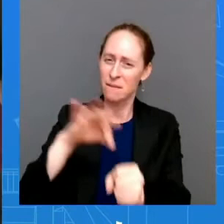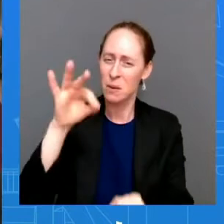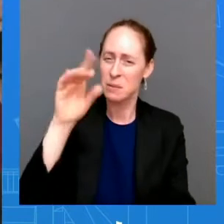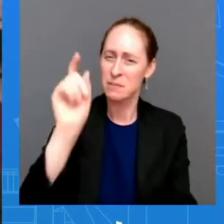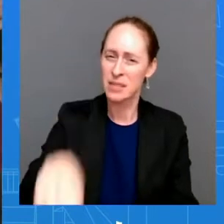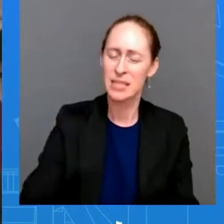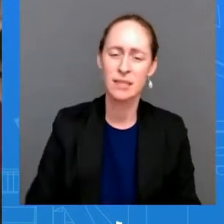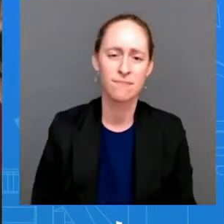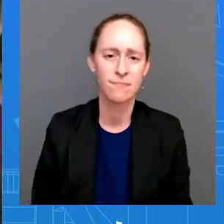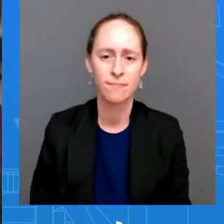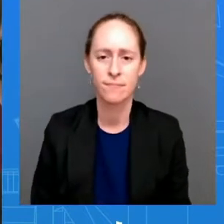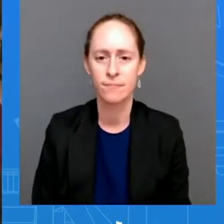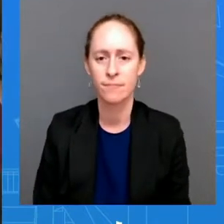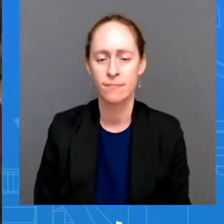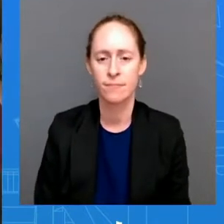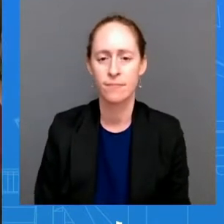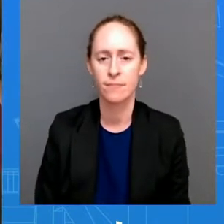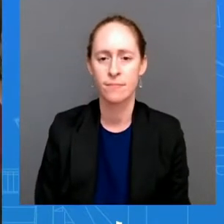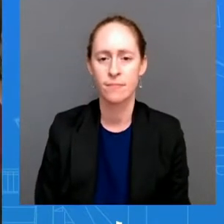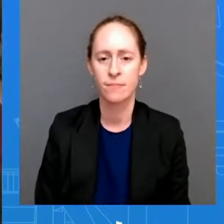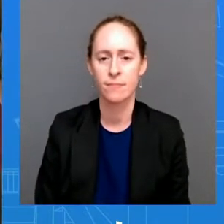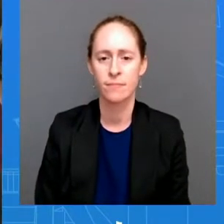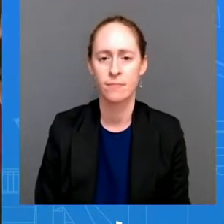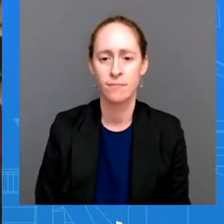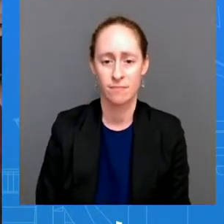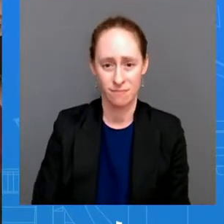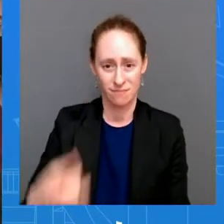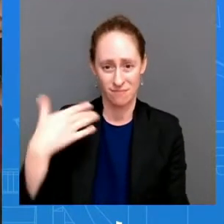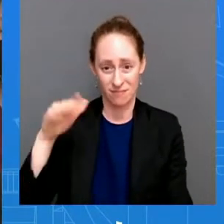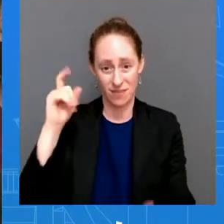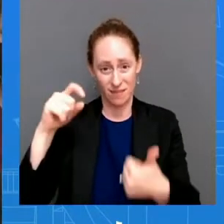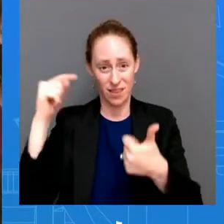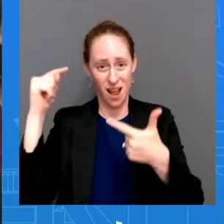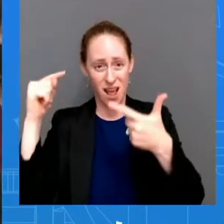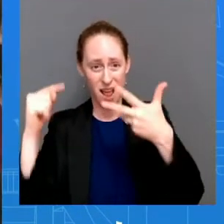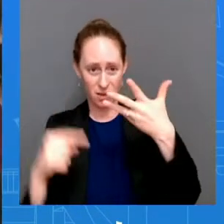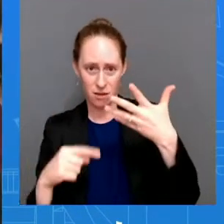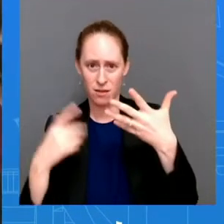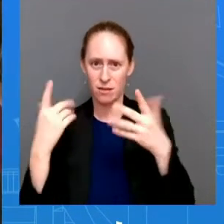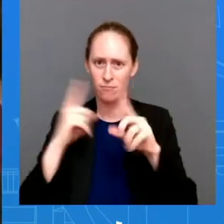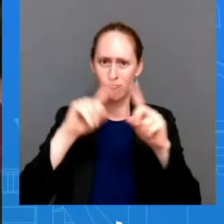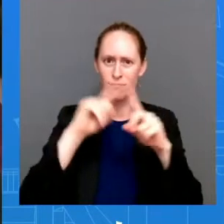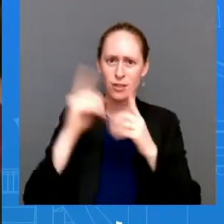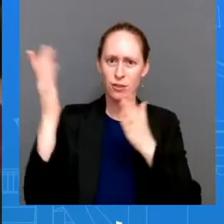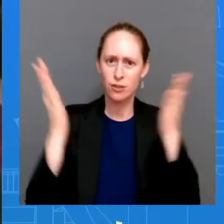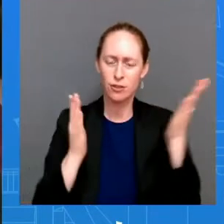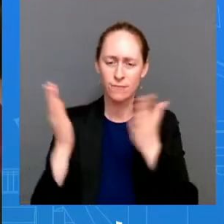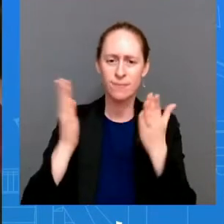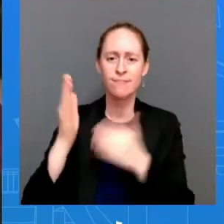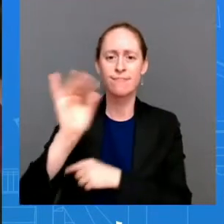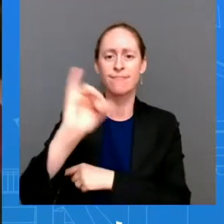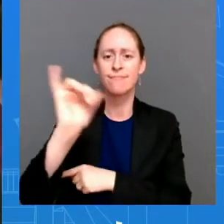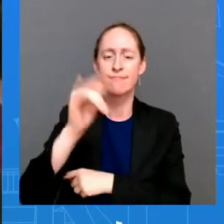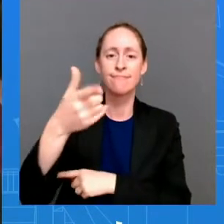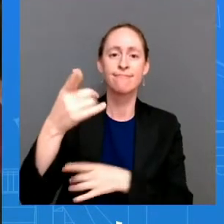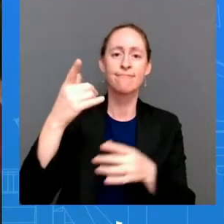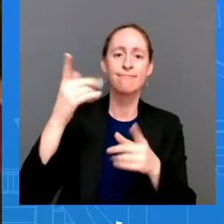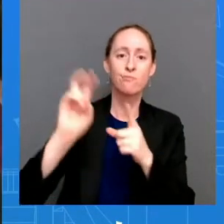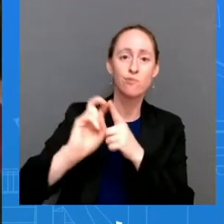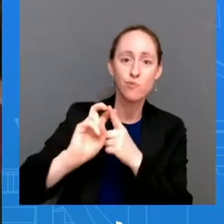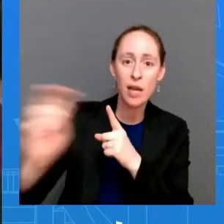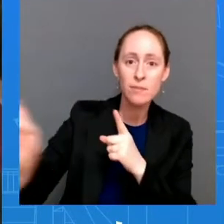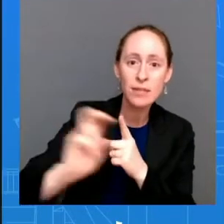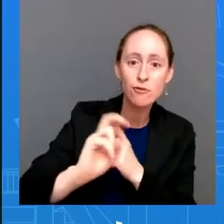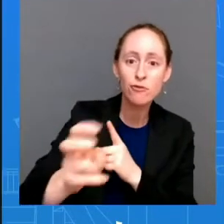services how do they access as you outlined some of the things transportation those health services in other states how is that going no